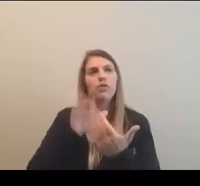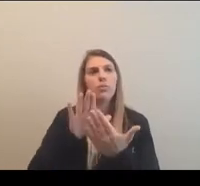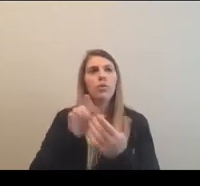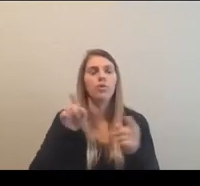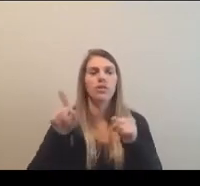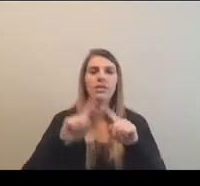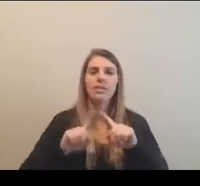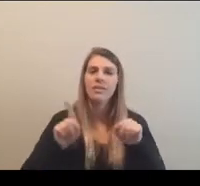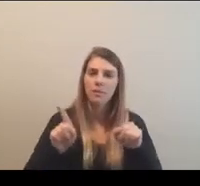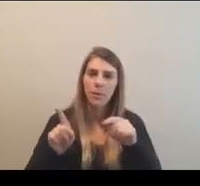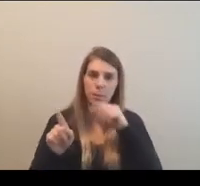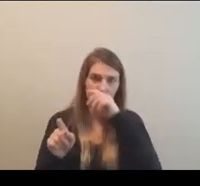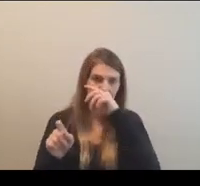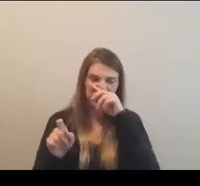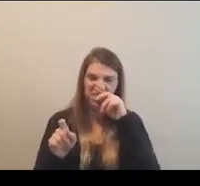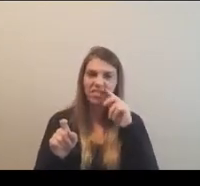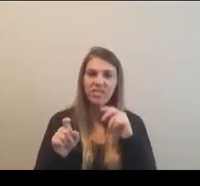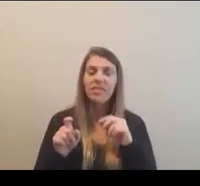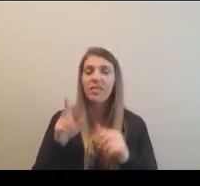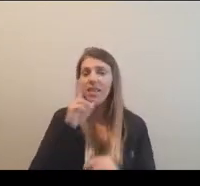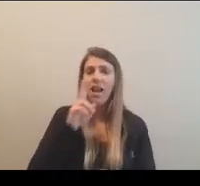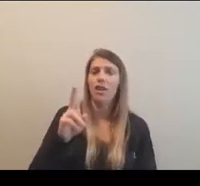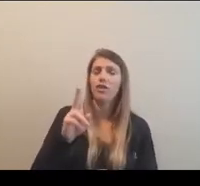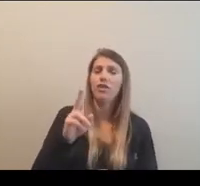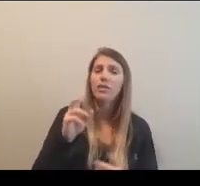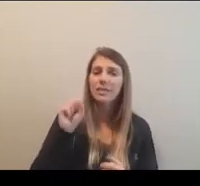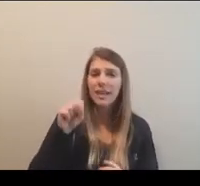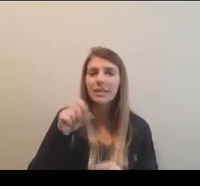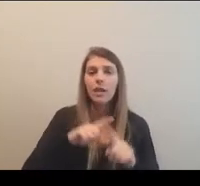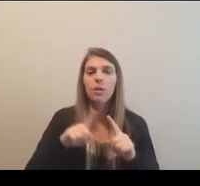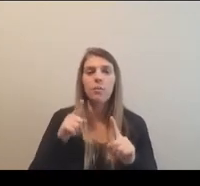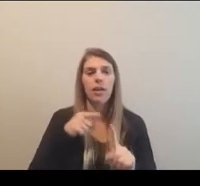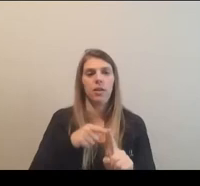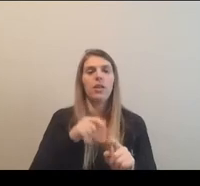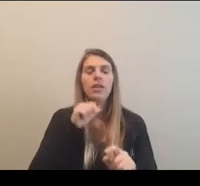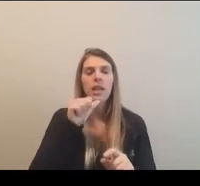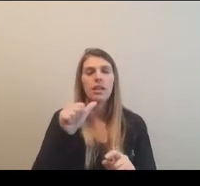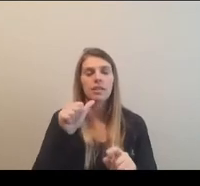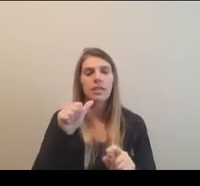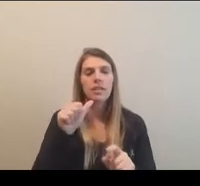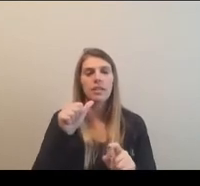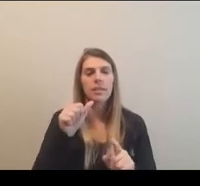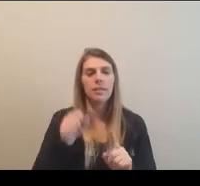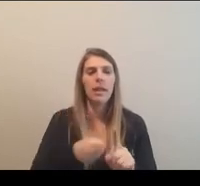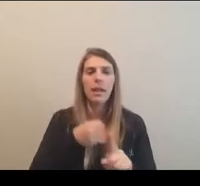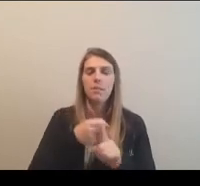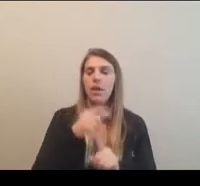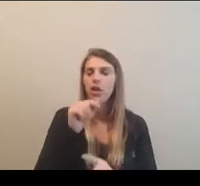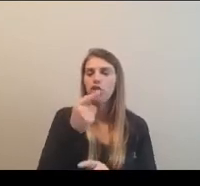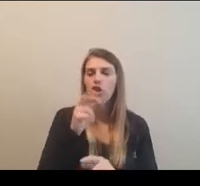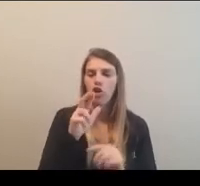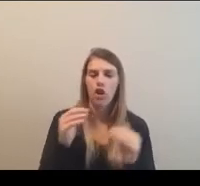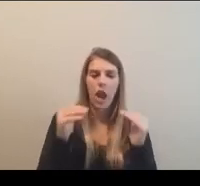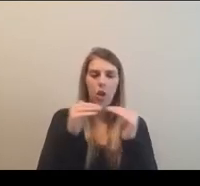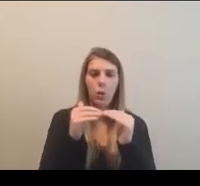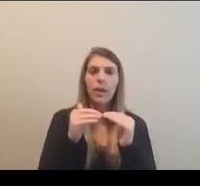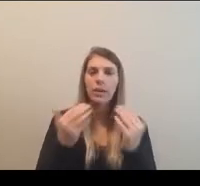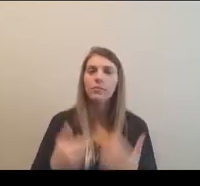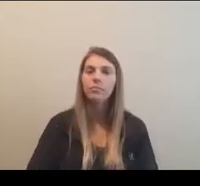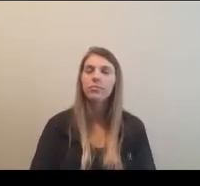to, um, respect and honor that, but in a manner that doesn't compromise gender equity overall.